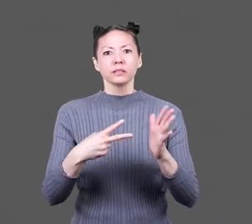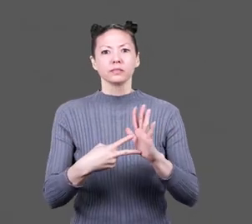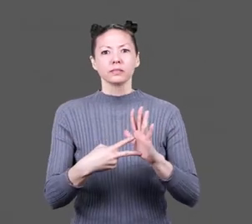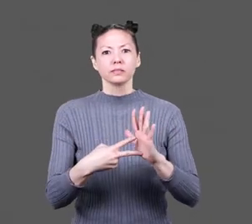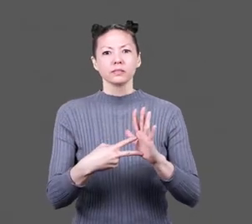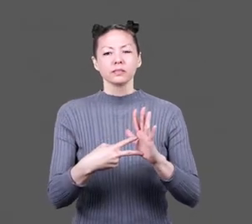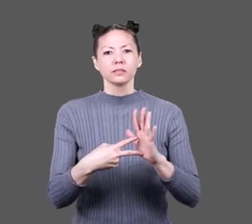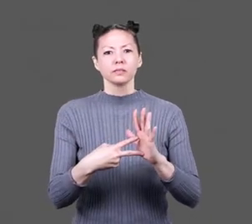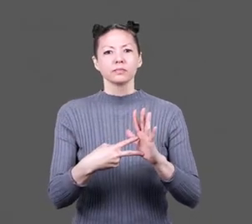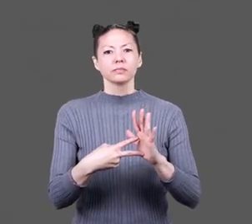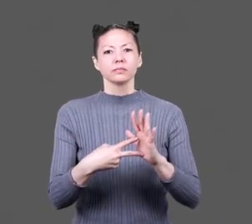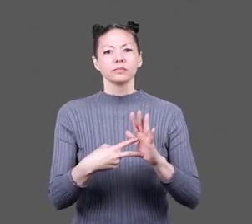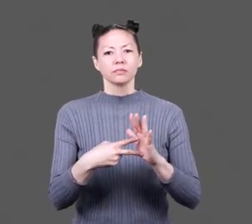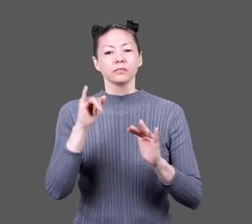that meant.